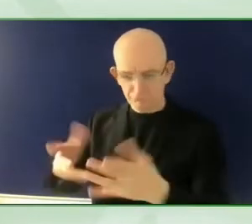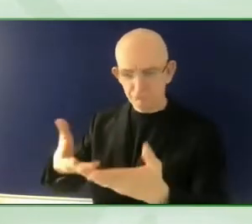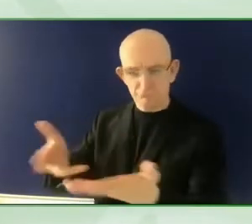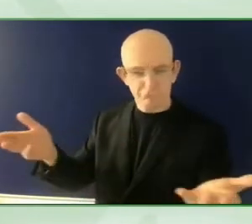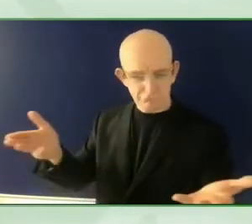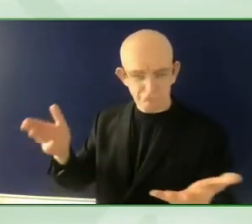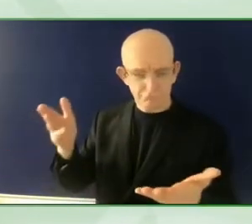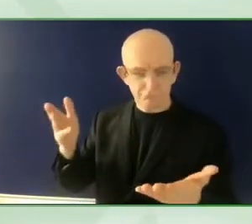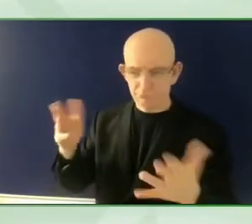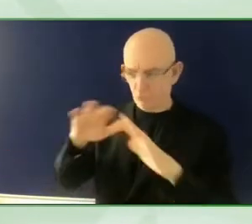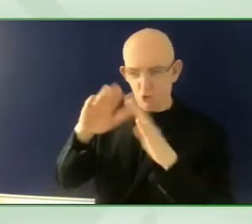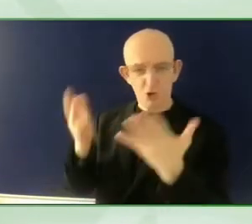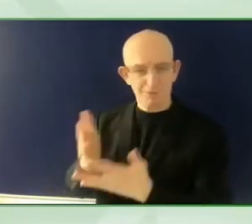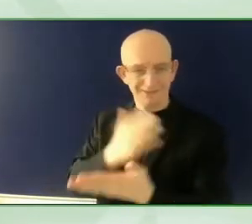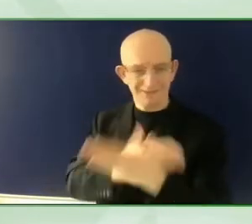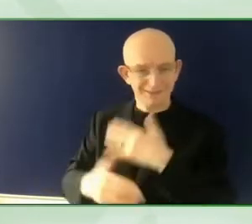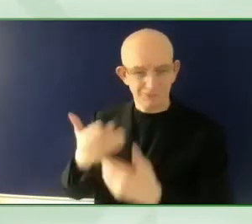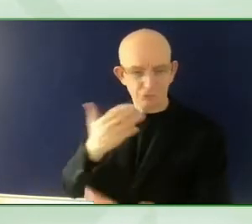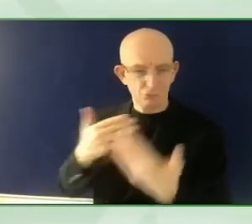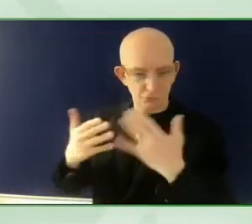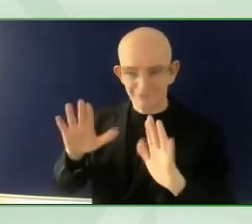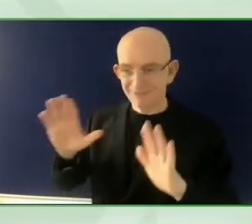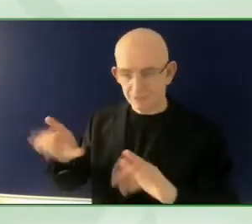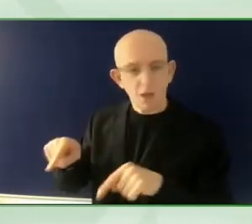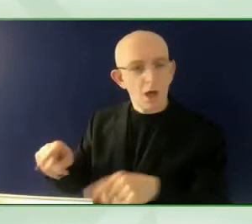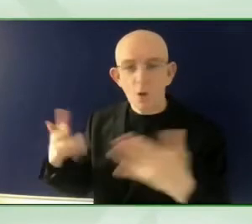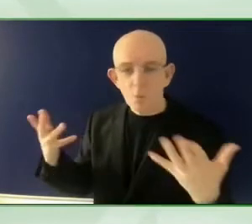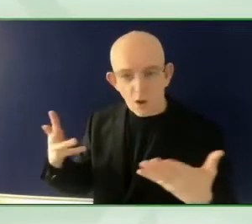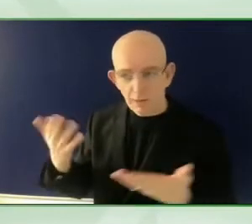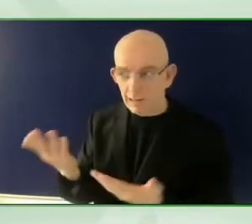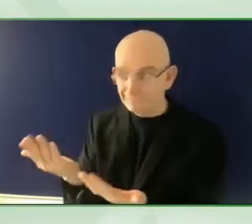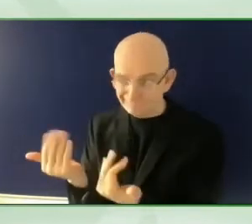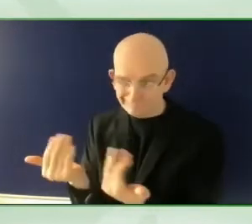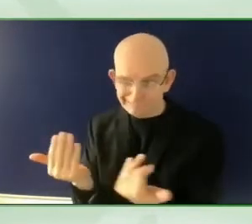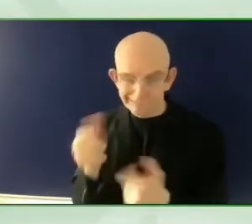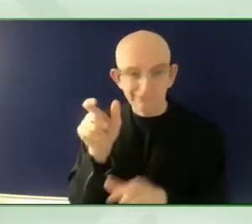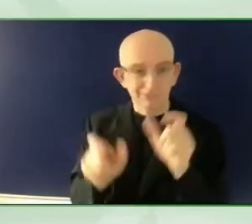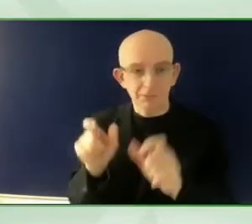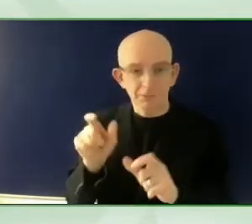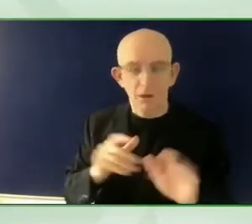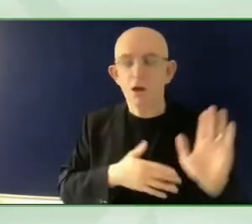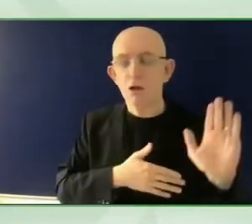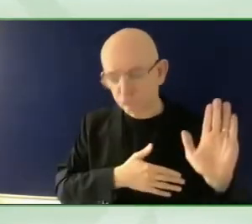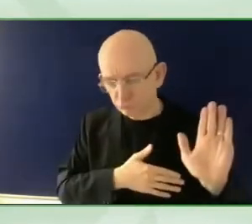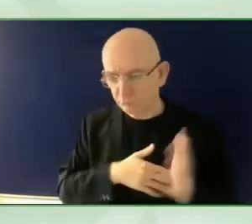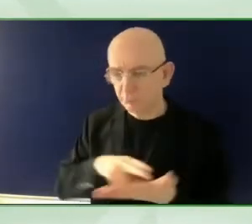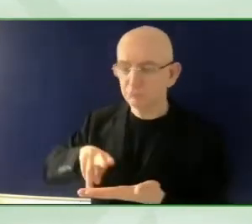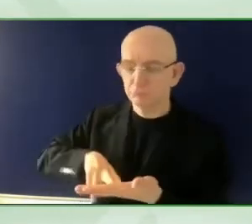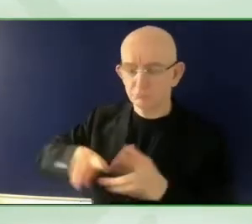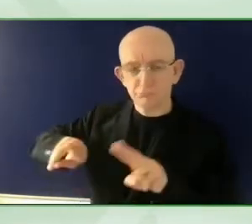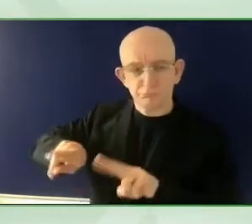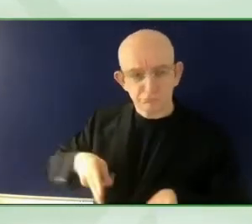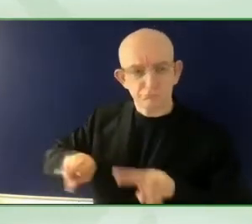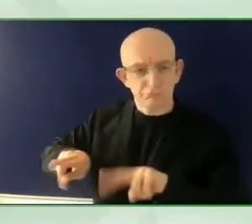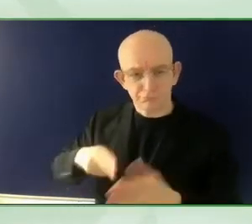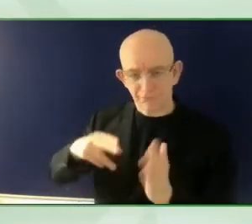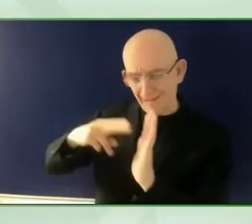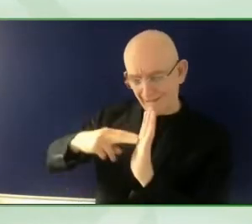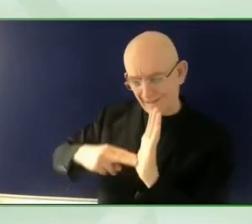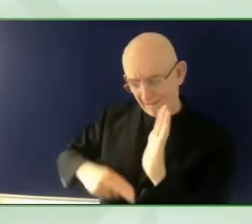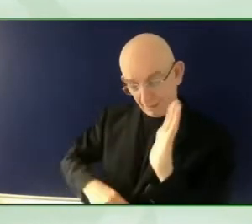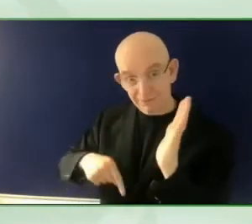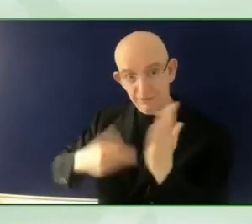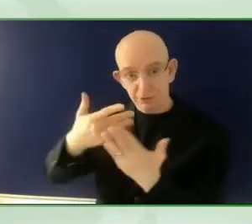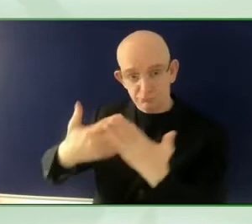just receiving commitments, but actually, what are we going to do with it? What, how are we going to implement the